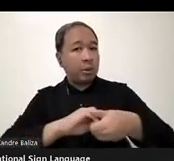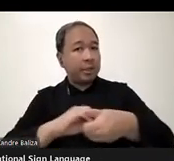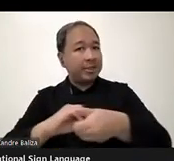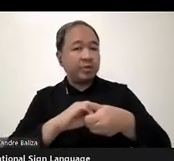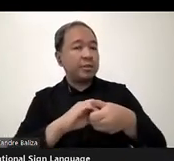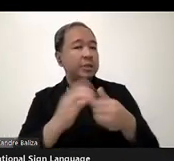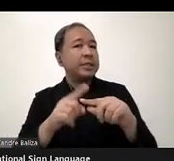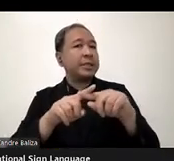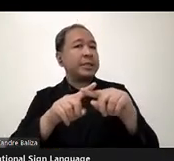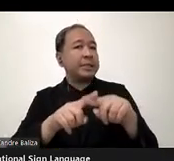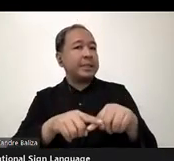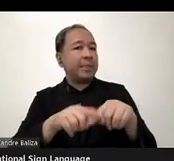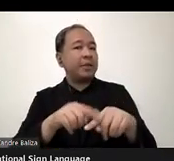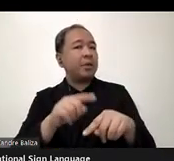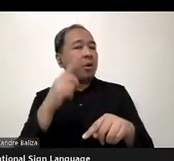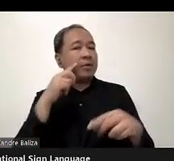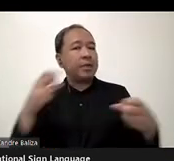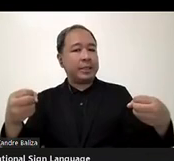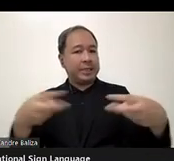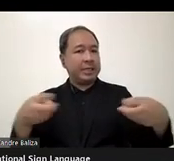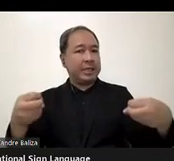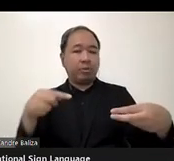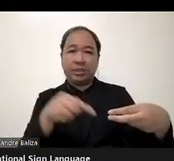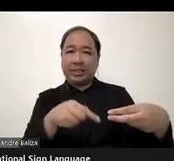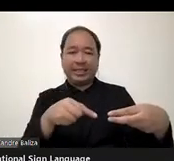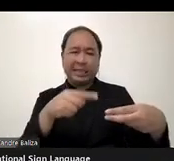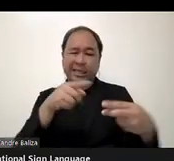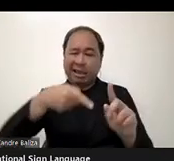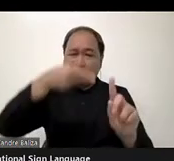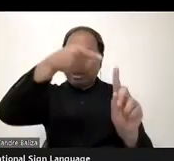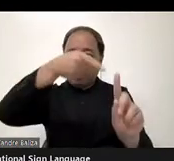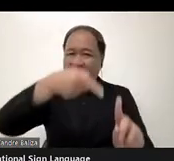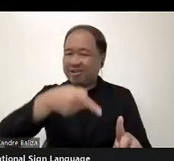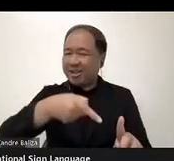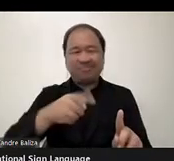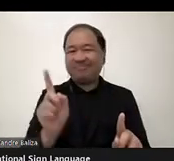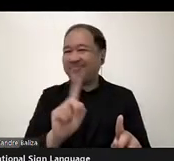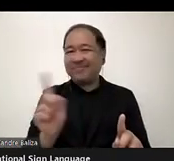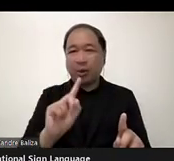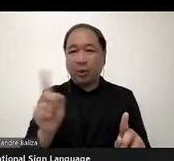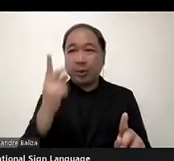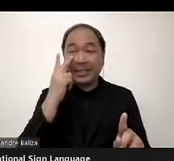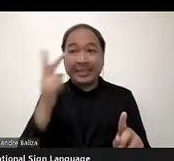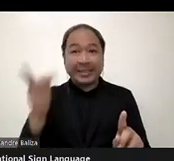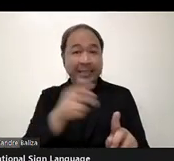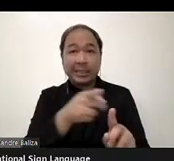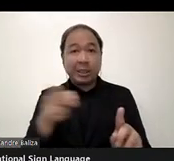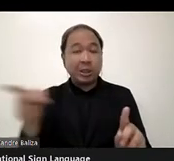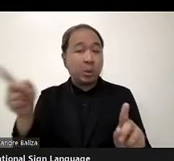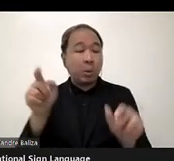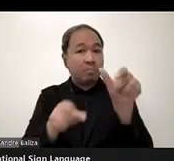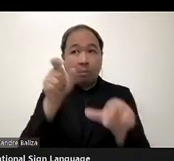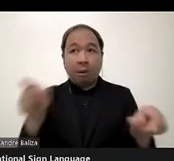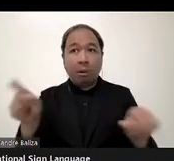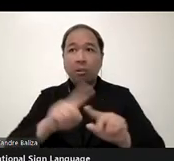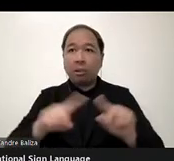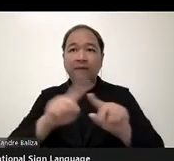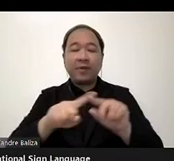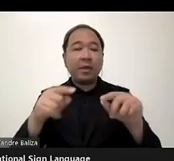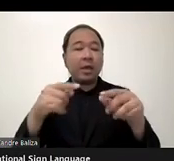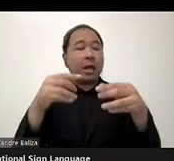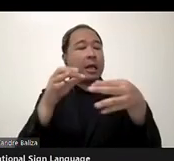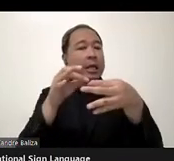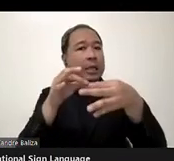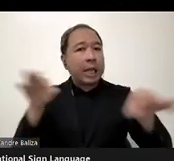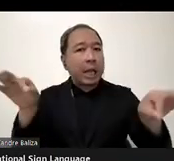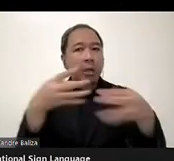that is not accurate, special for people from different accent and languages. It causes